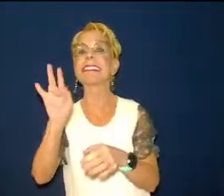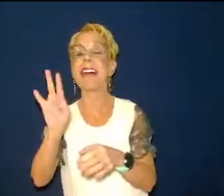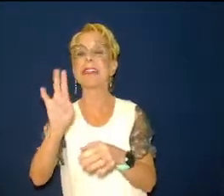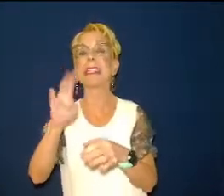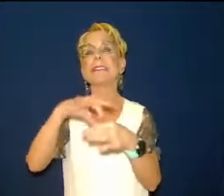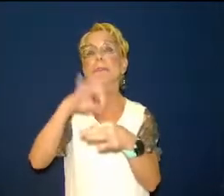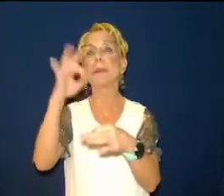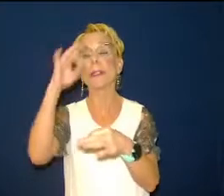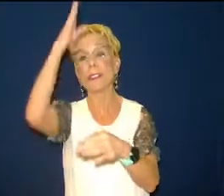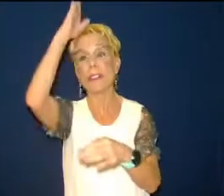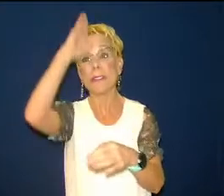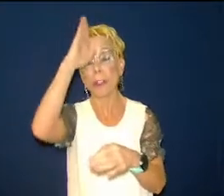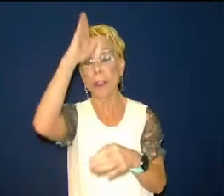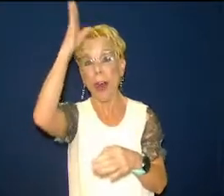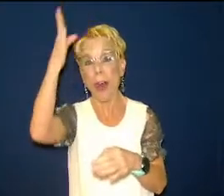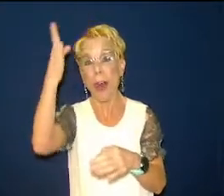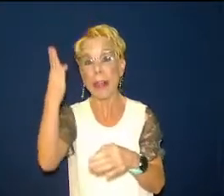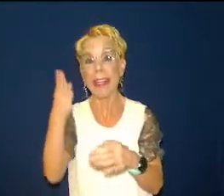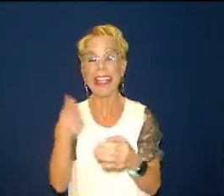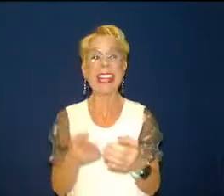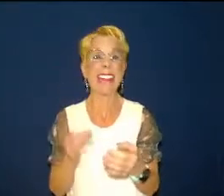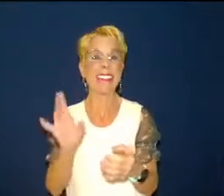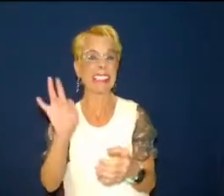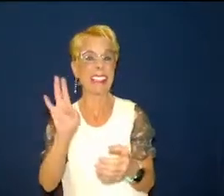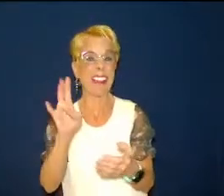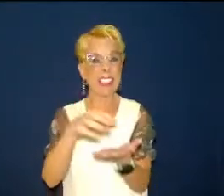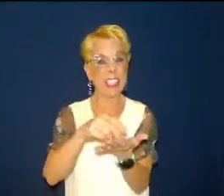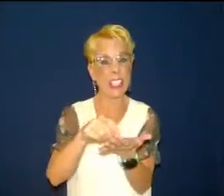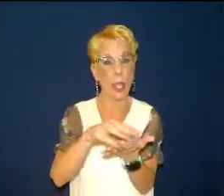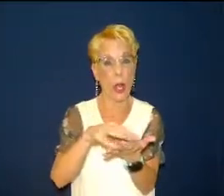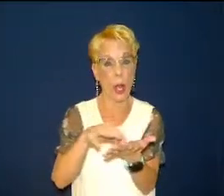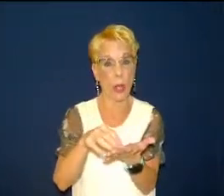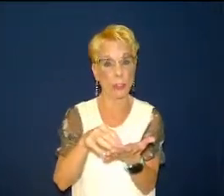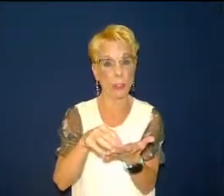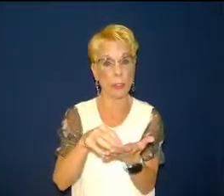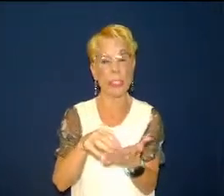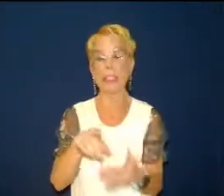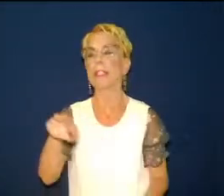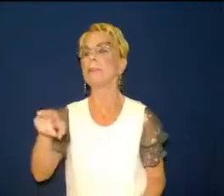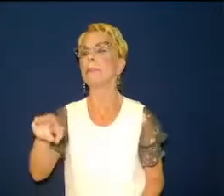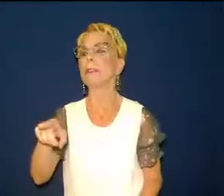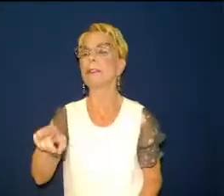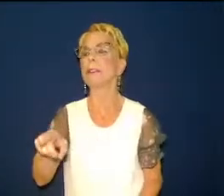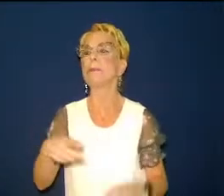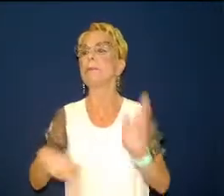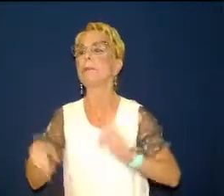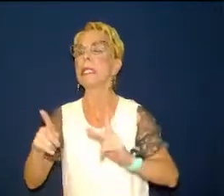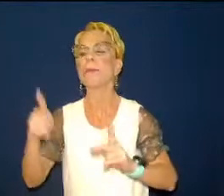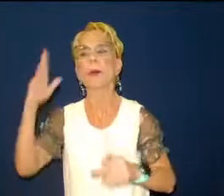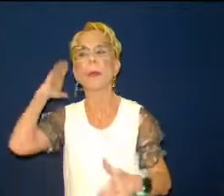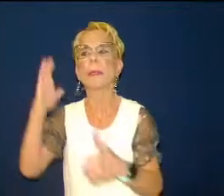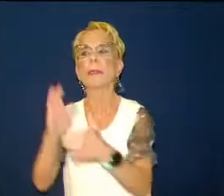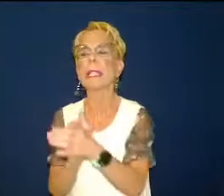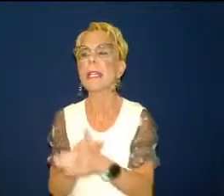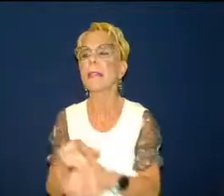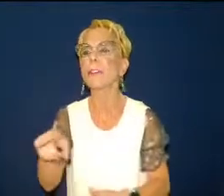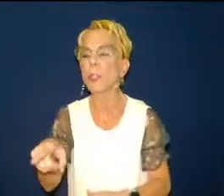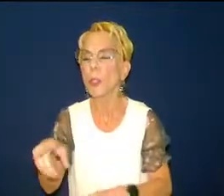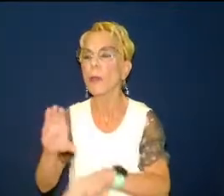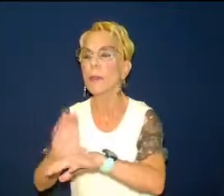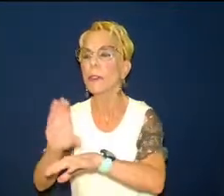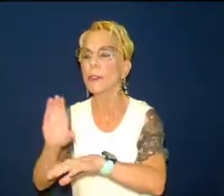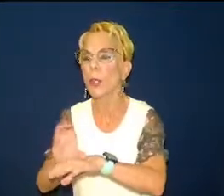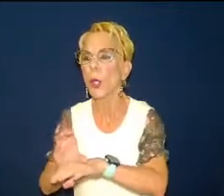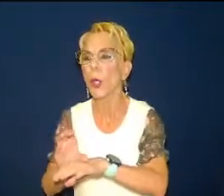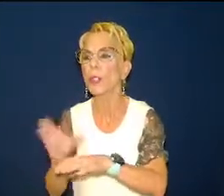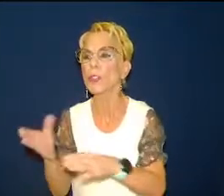for being alive but you are dead what i like first of all here is how jesus introduces himself